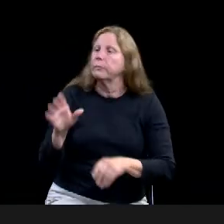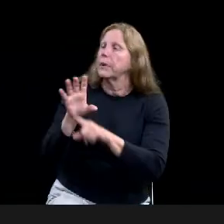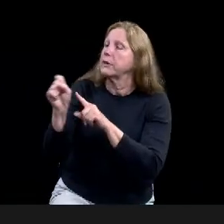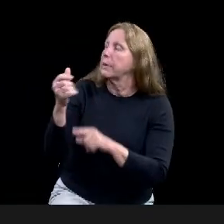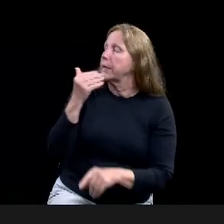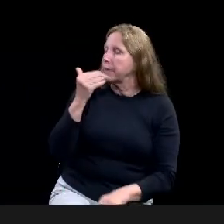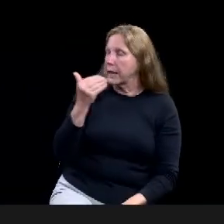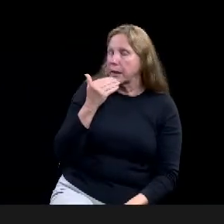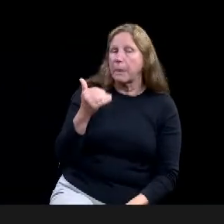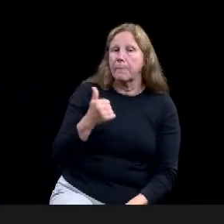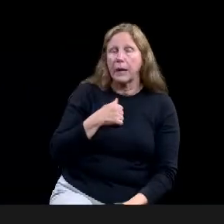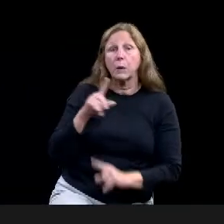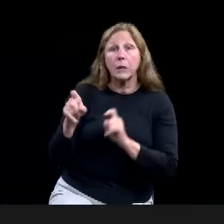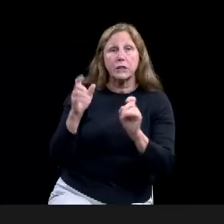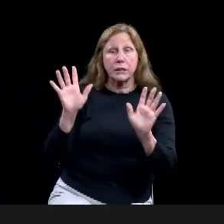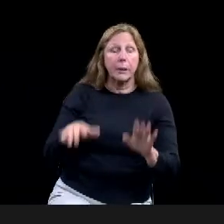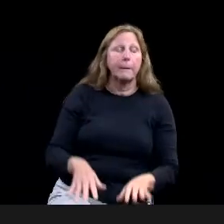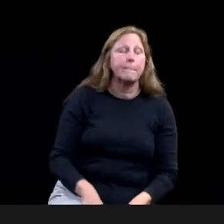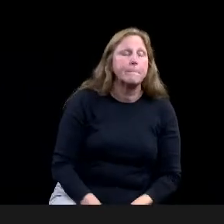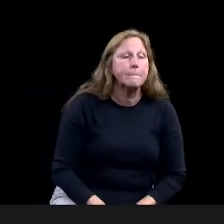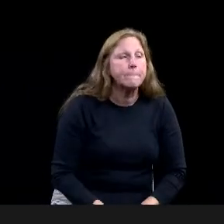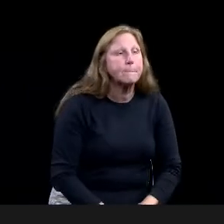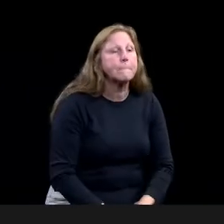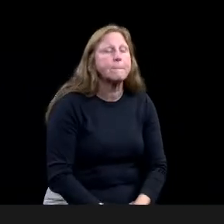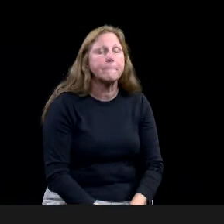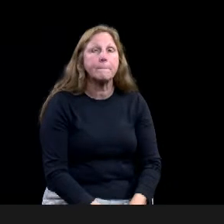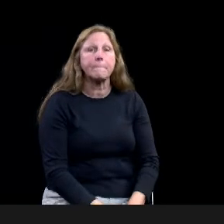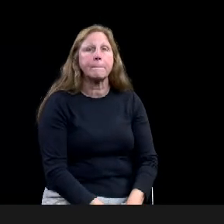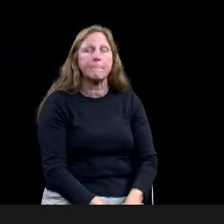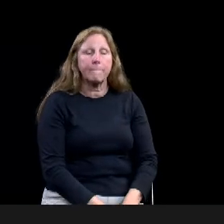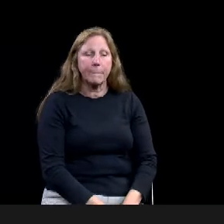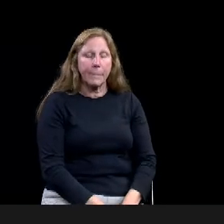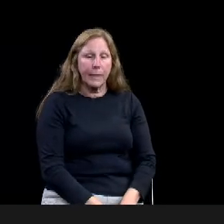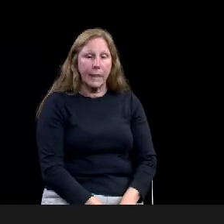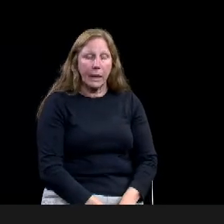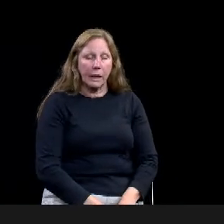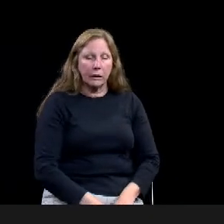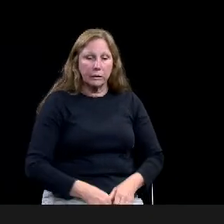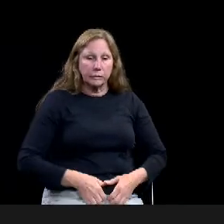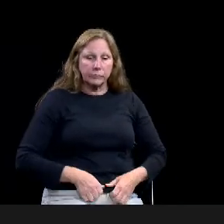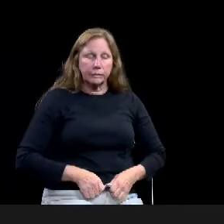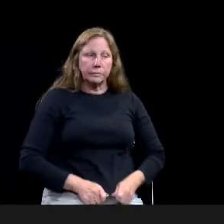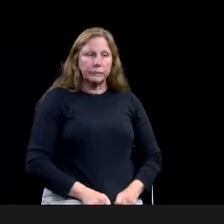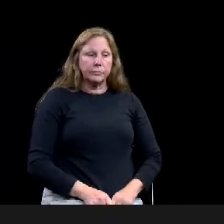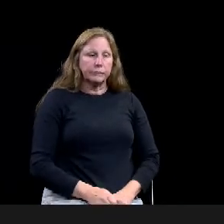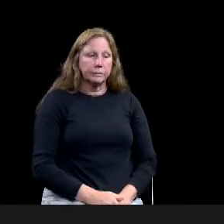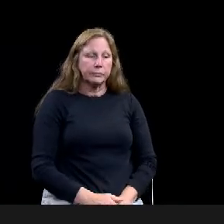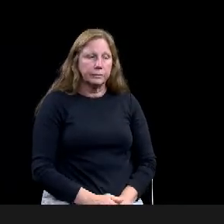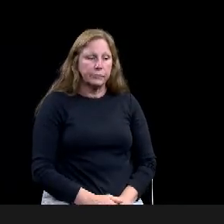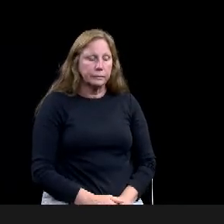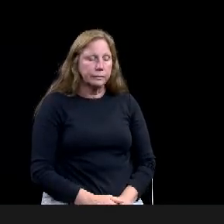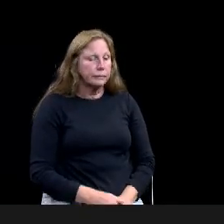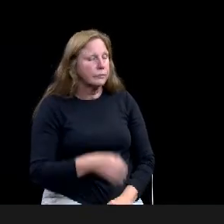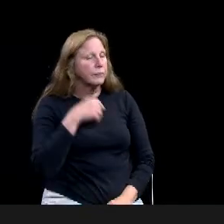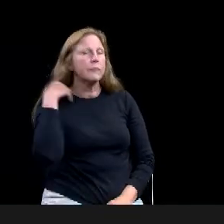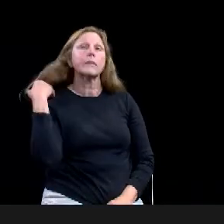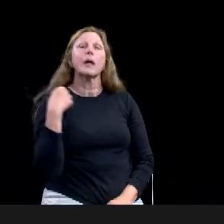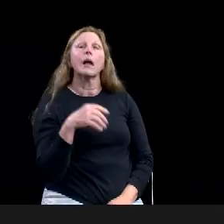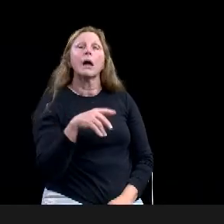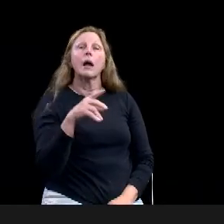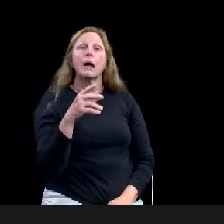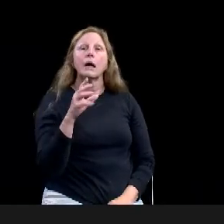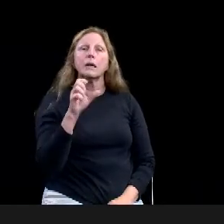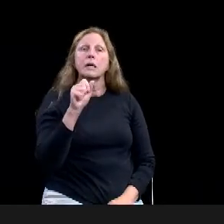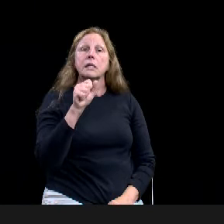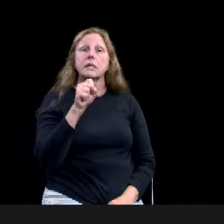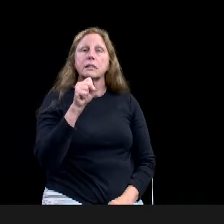Hey, Mila, thank you so much for, uh, the presentation. Uh, I am excited to see this grant program kicked off.